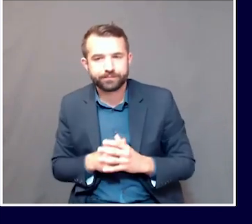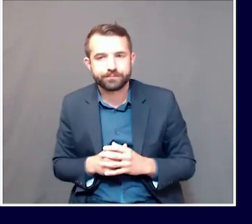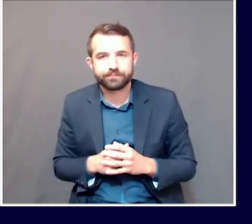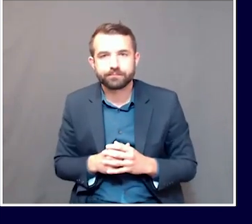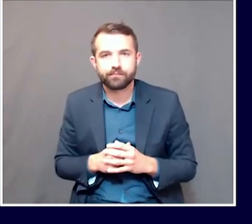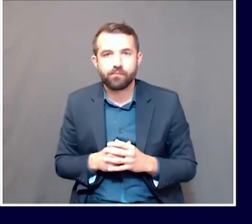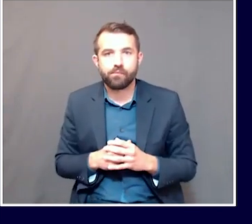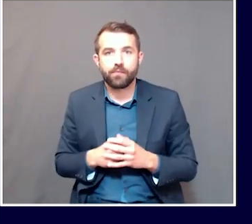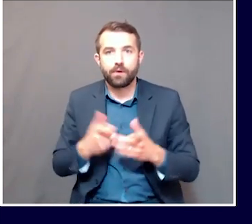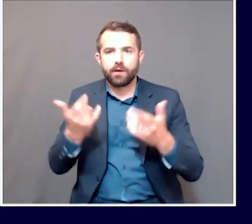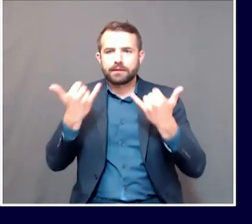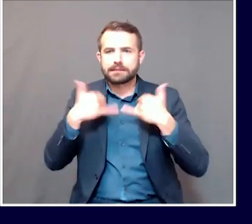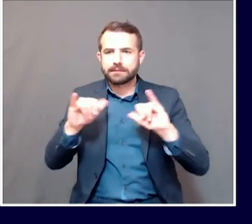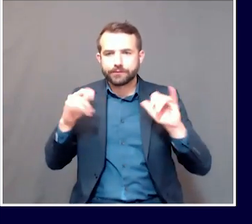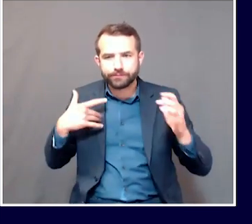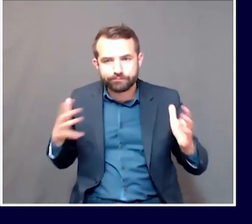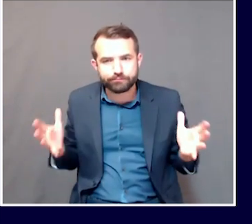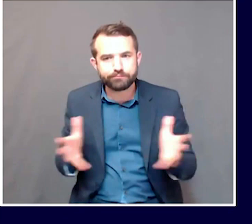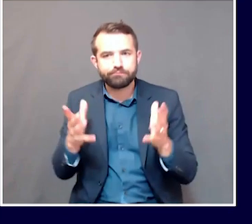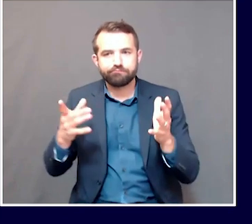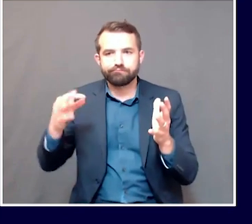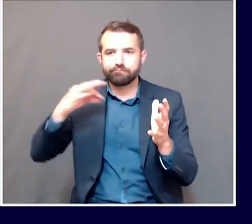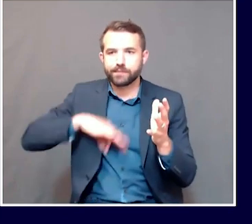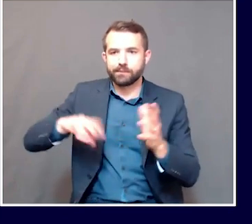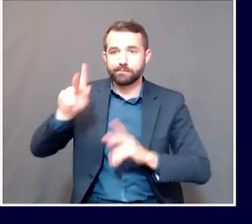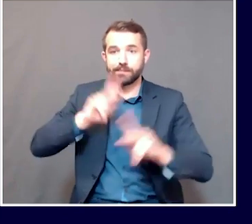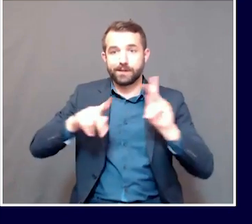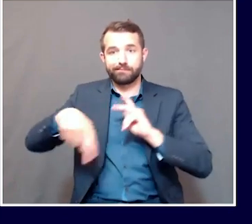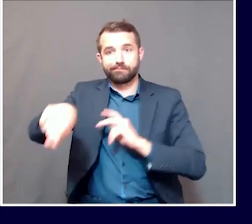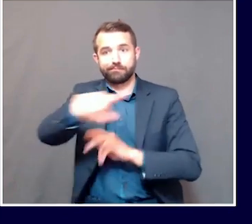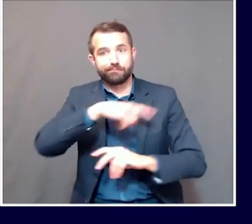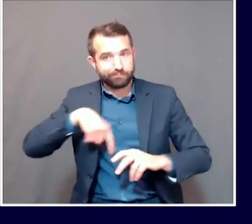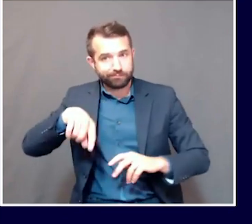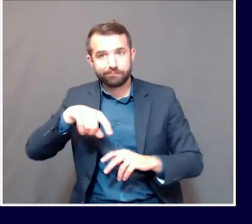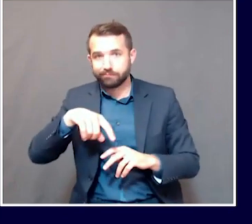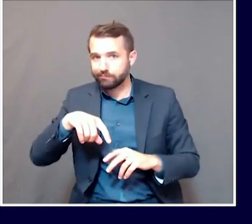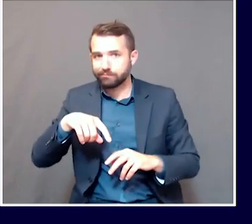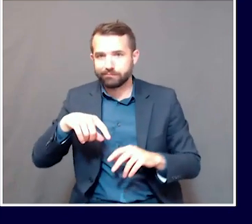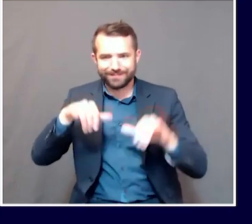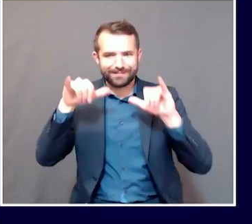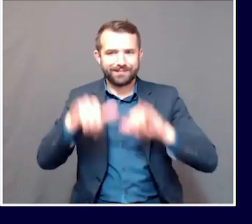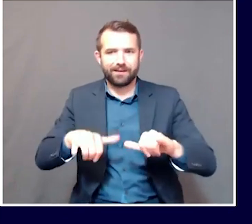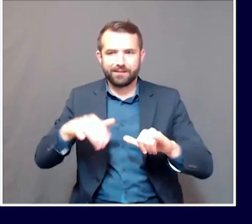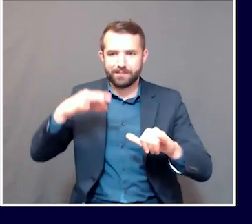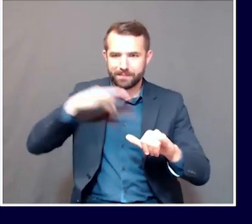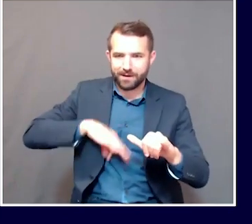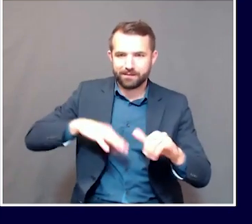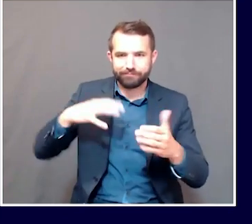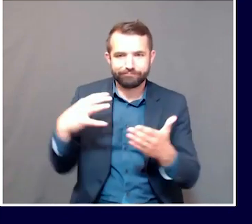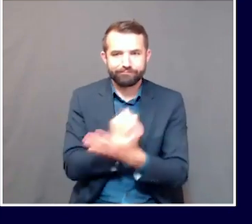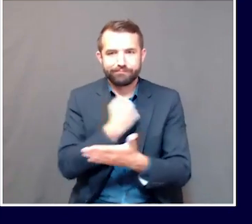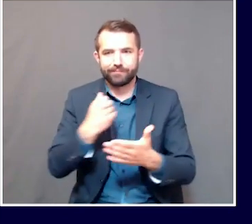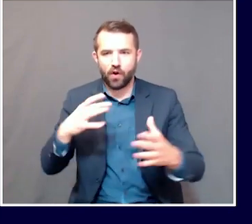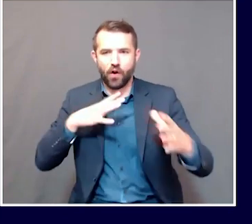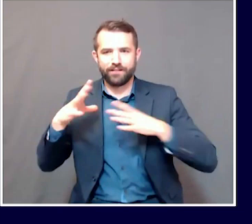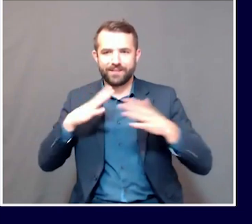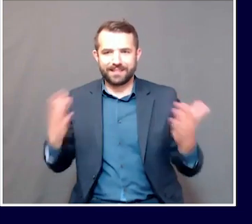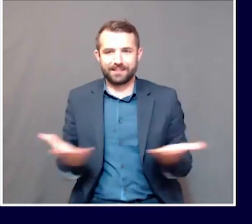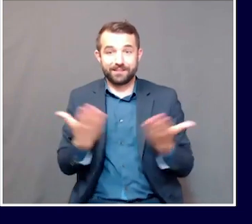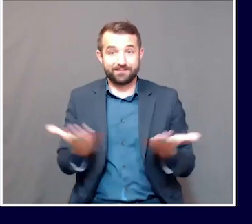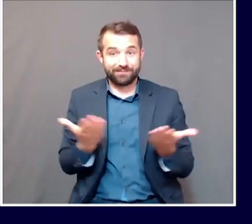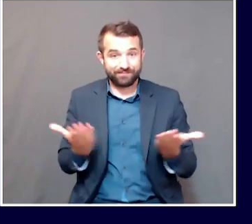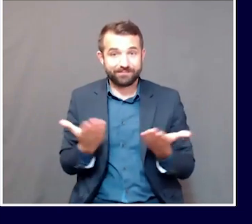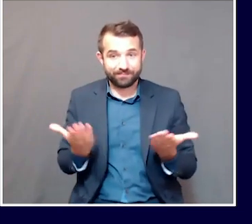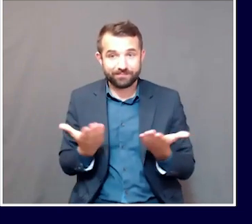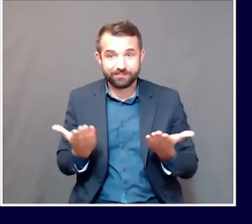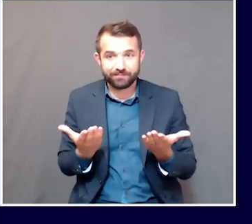encourage Maine people to do staycations and to go to places in Maine and enjoy the Maine outdoors